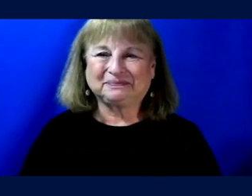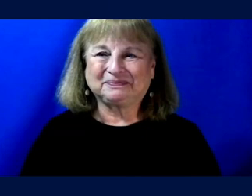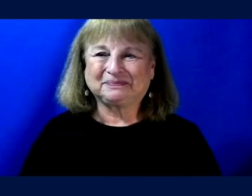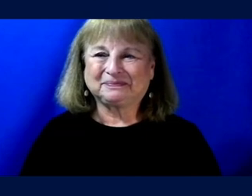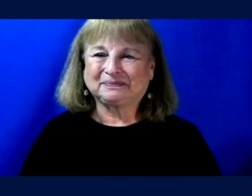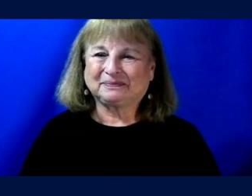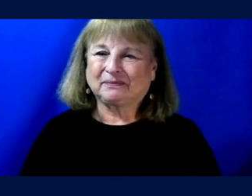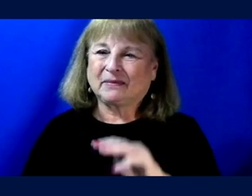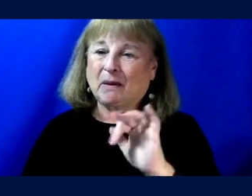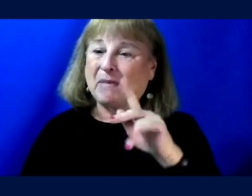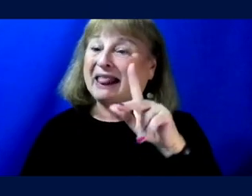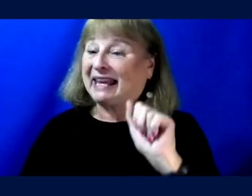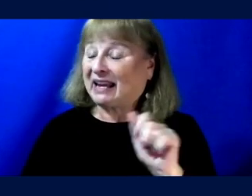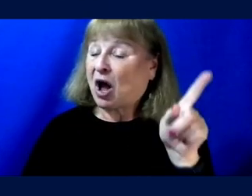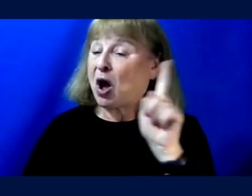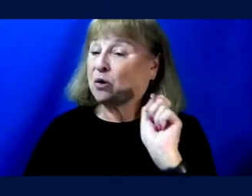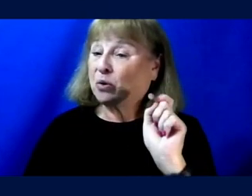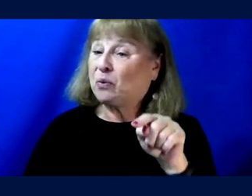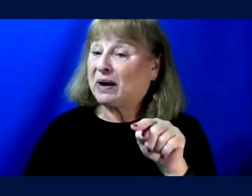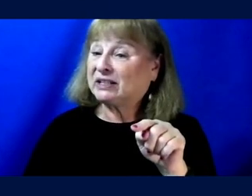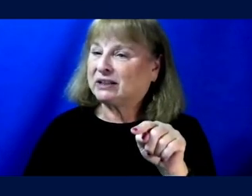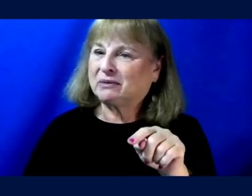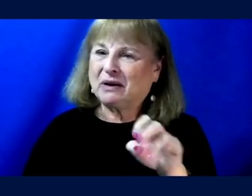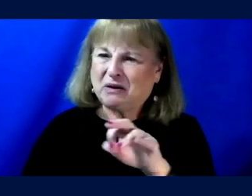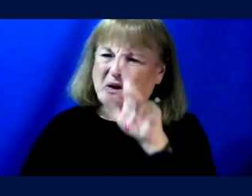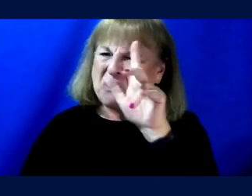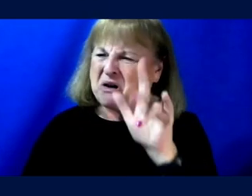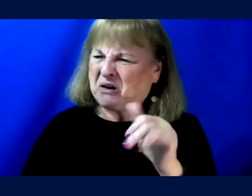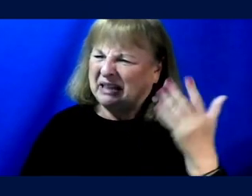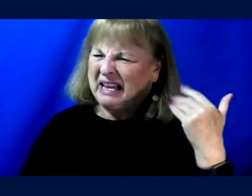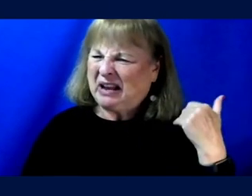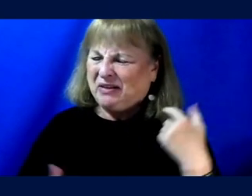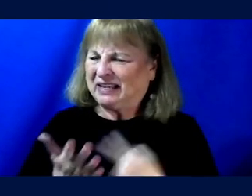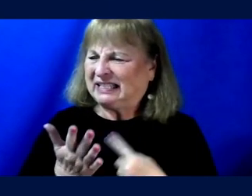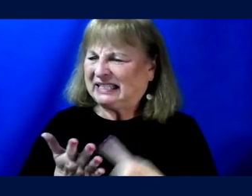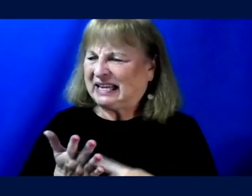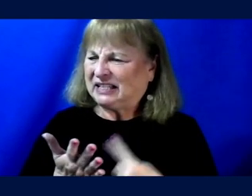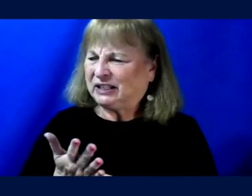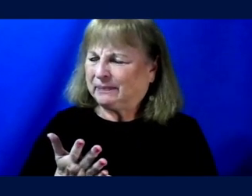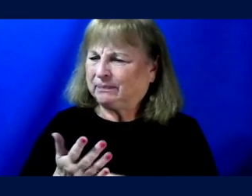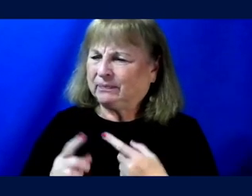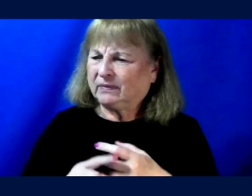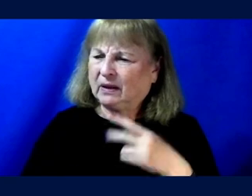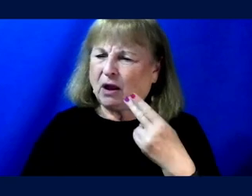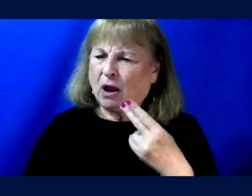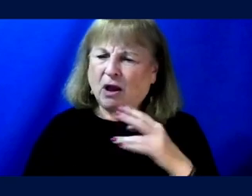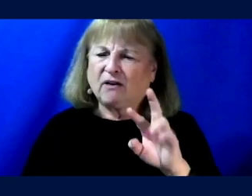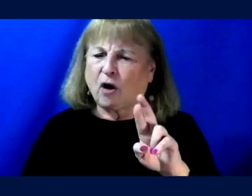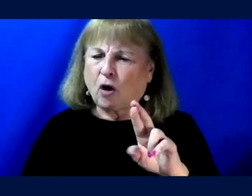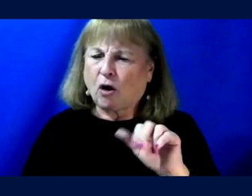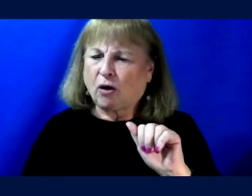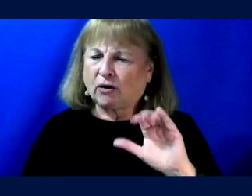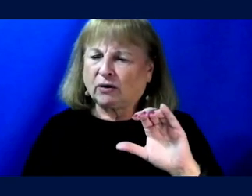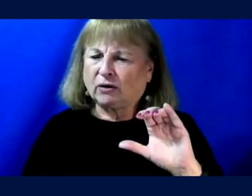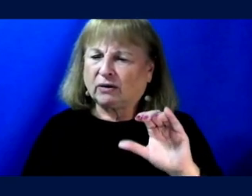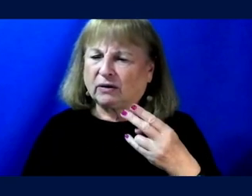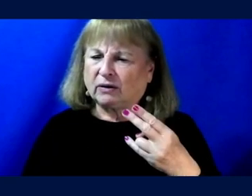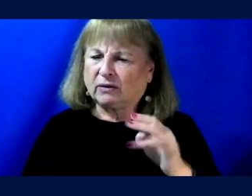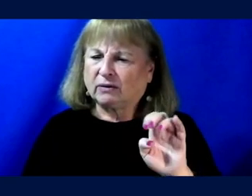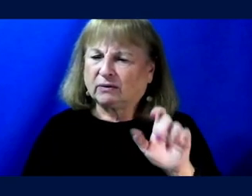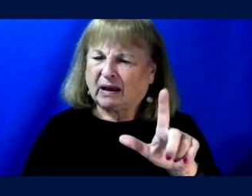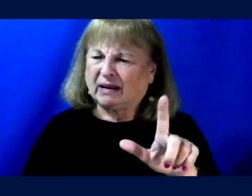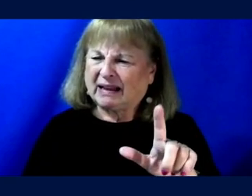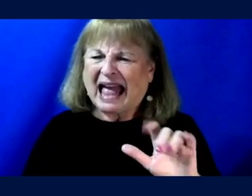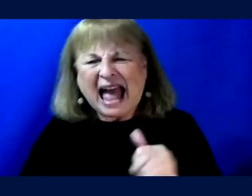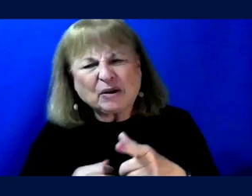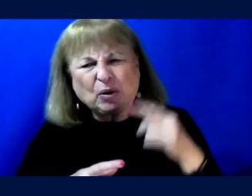So we have a question from actually very early on in the discussion, um, from Rahel. How would you think about